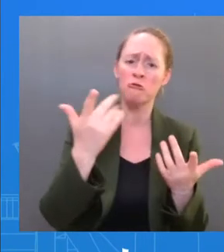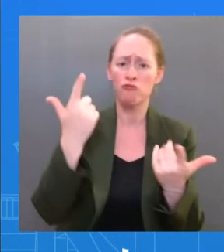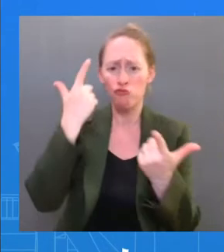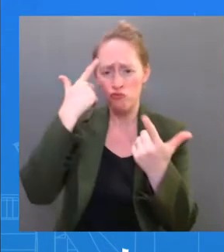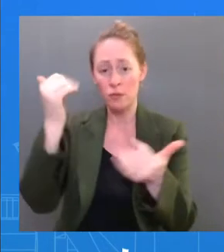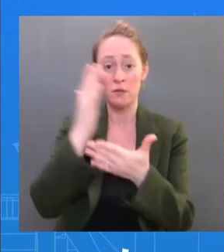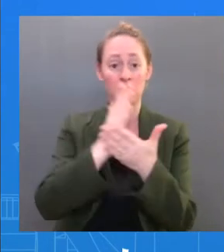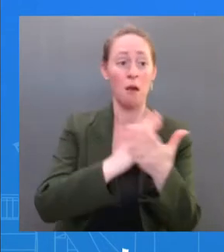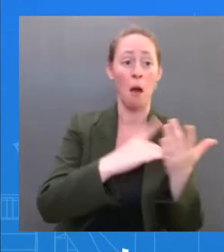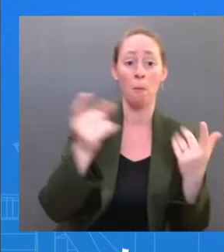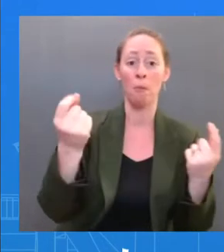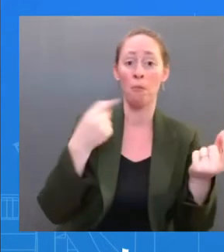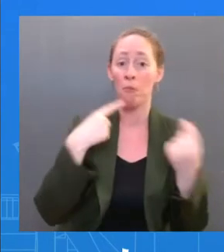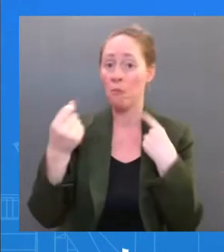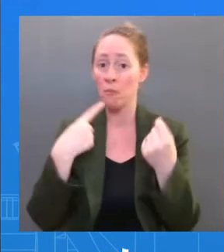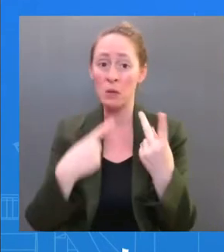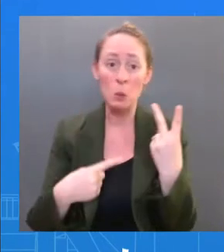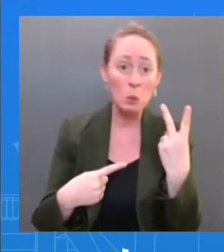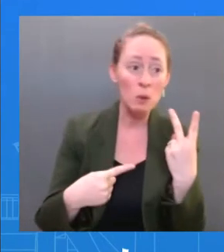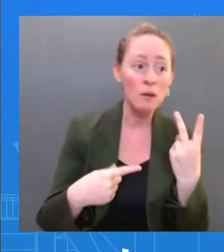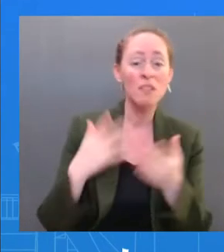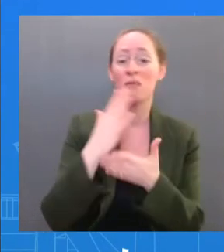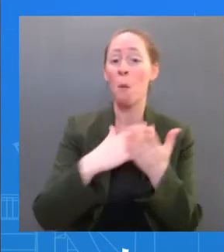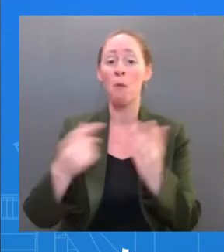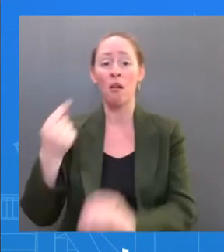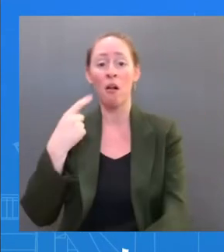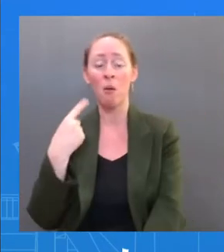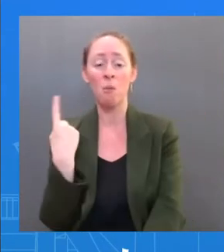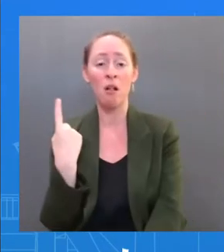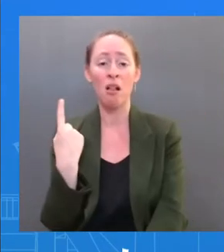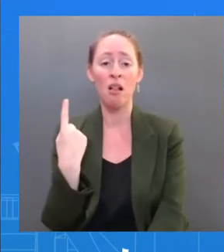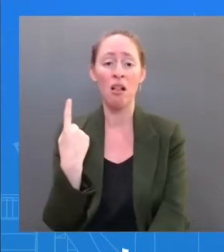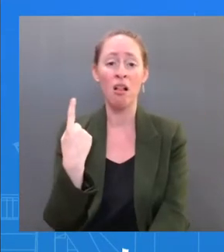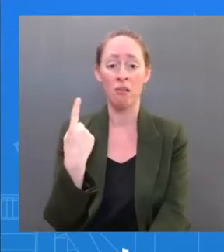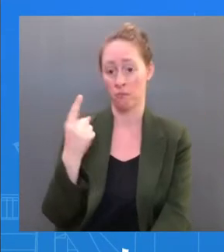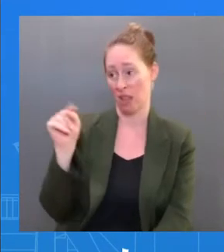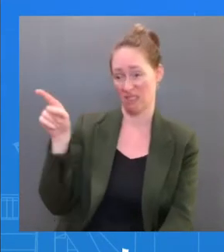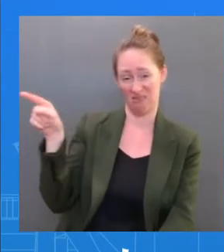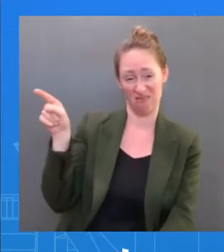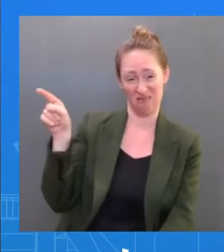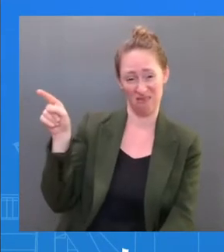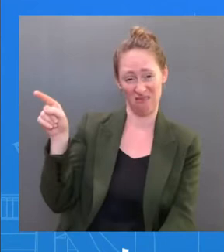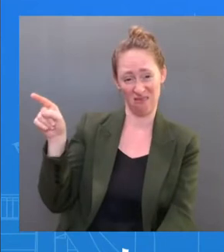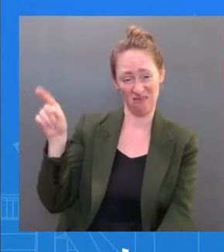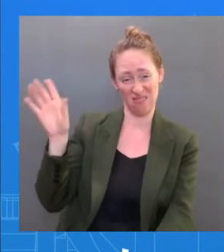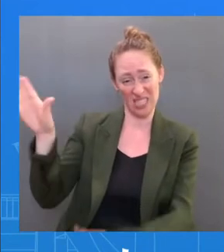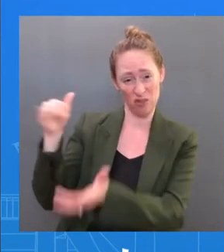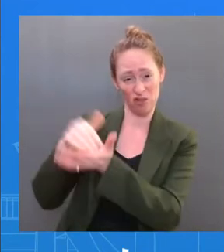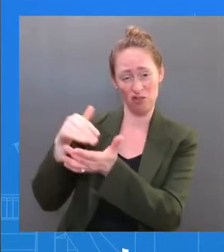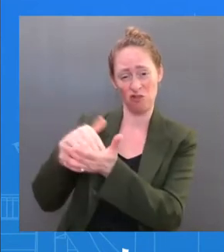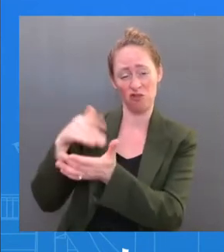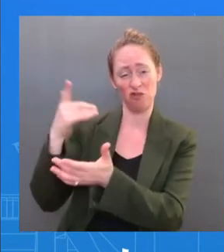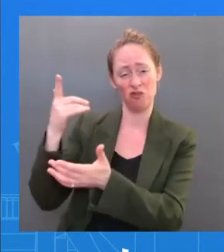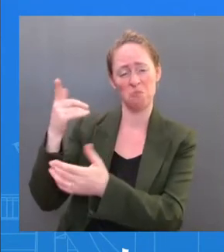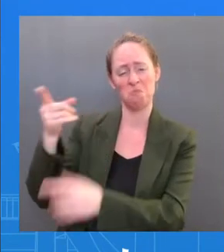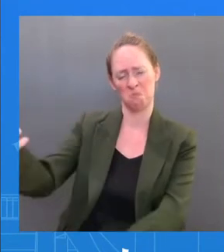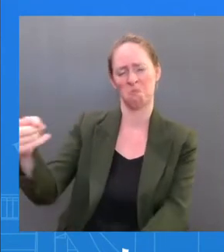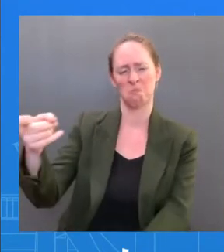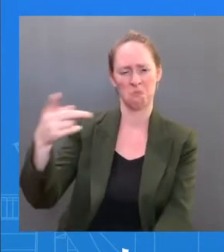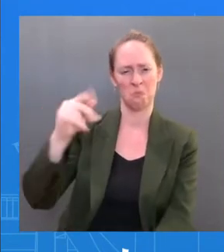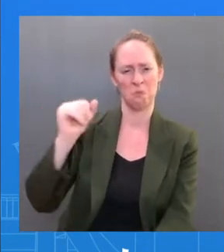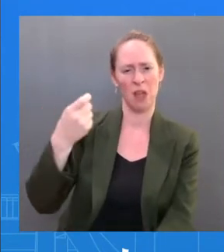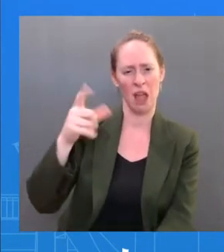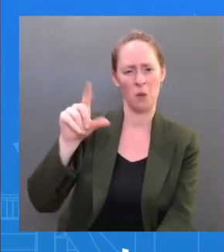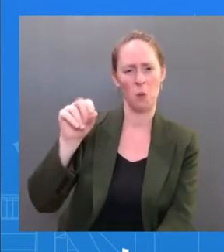President, the patient. And I also know that Dr. O'Connor spoke with infectious disease experts at Walter Reed and at George